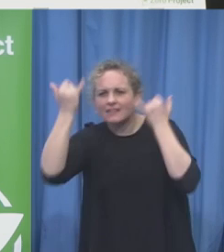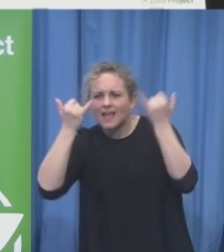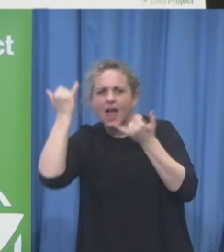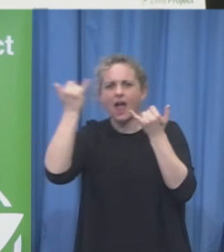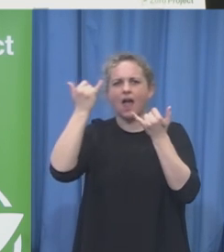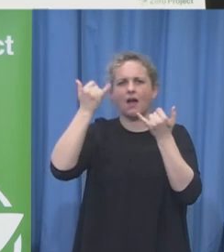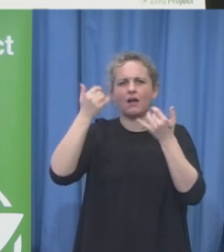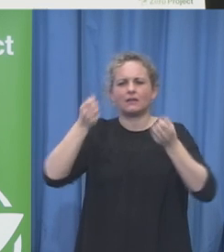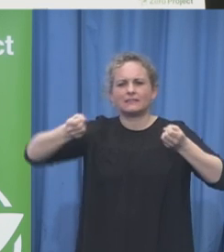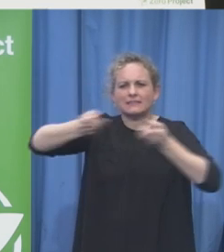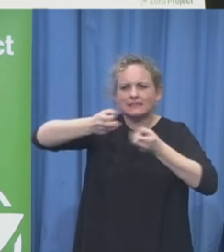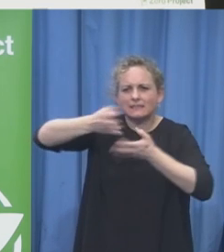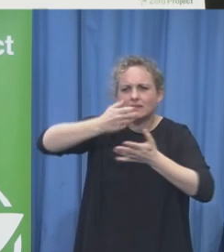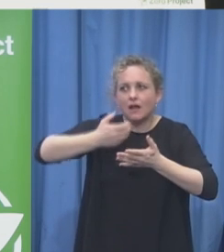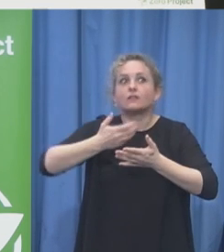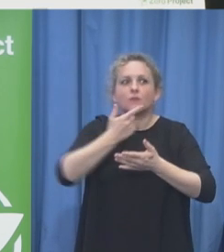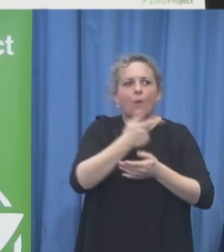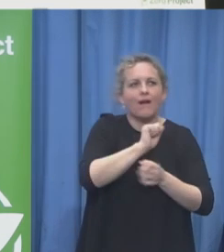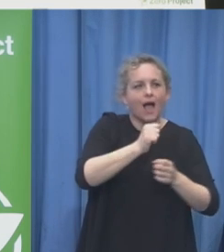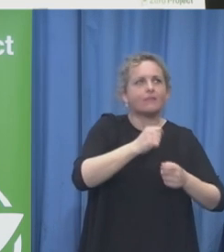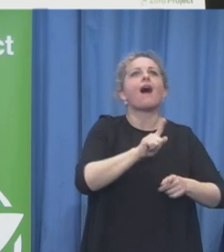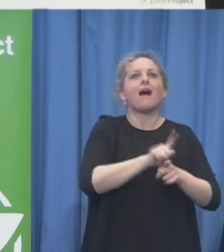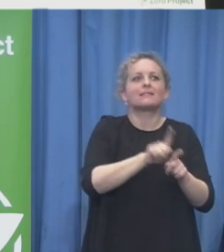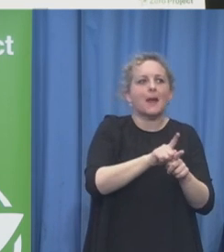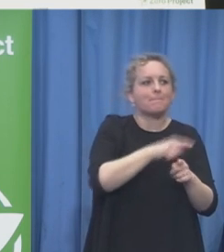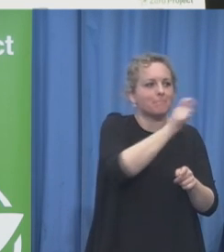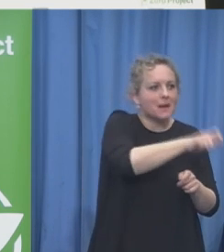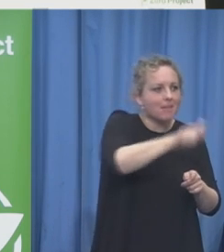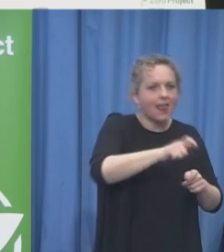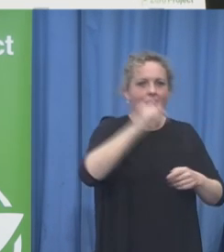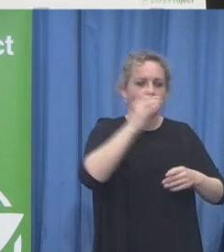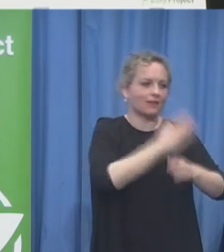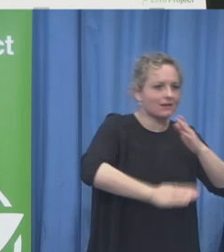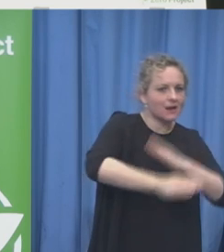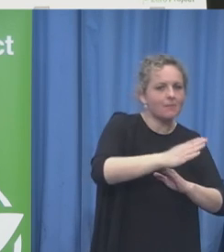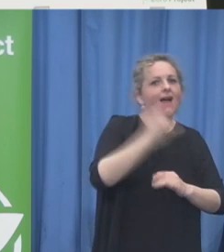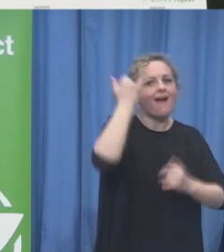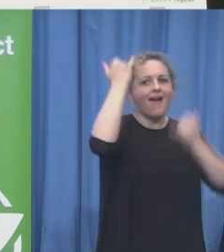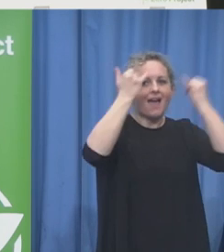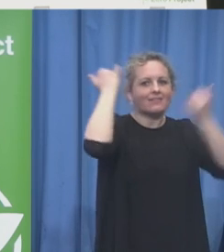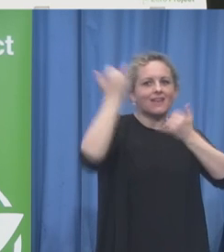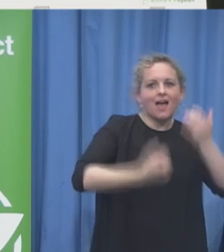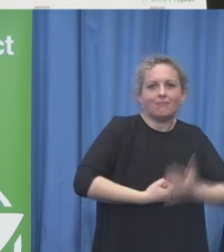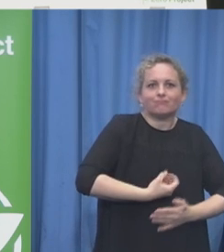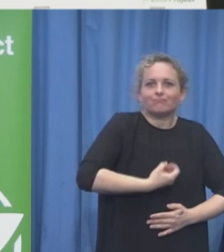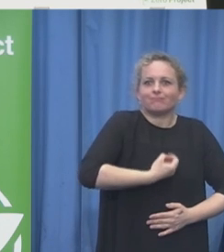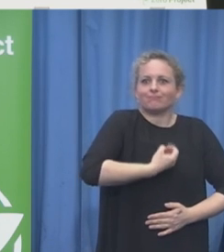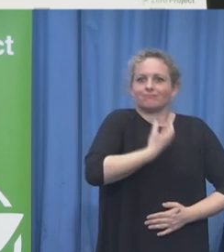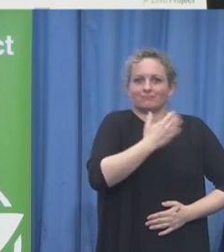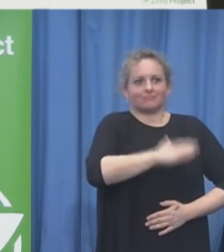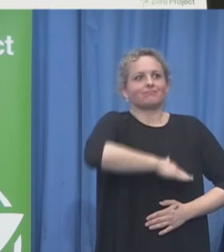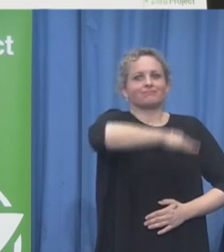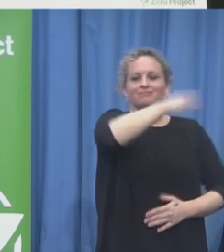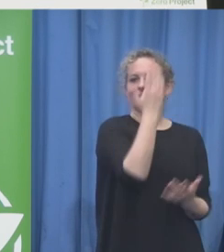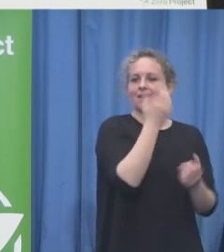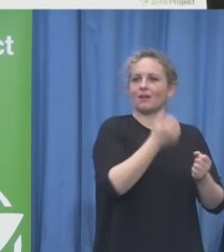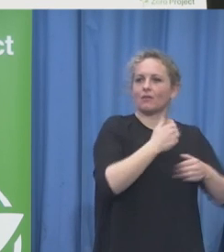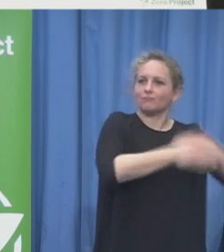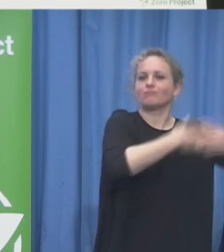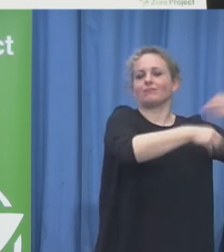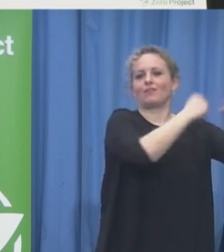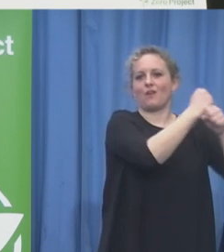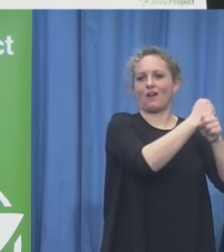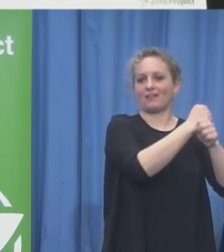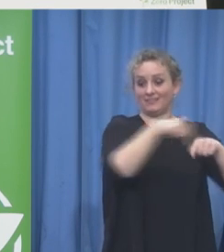here in Vienna. And then I ask you to act as a Zero Project